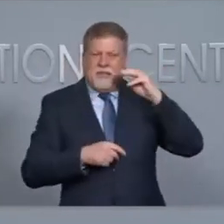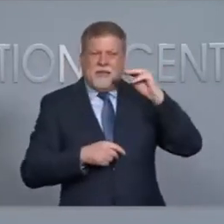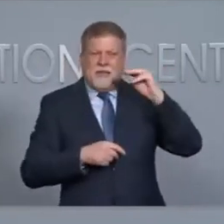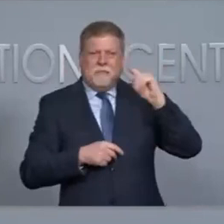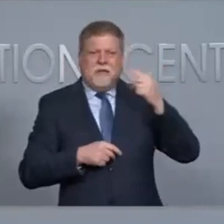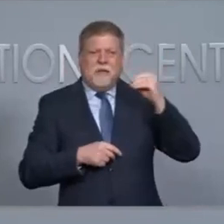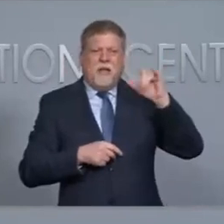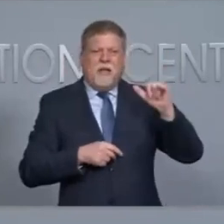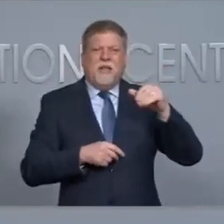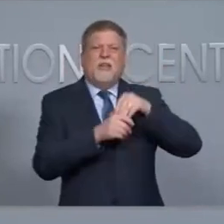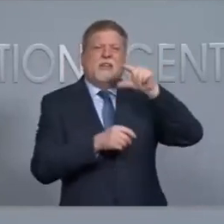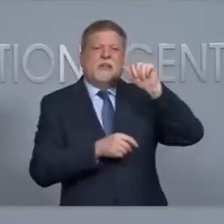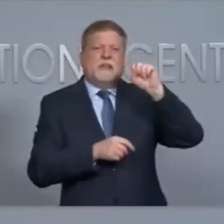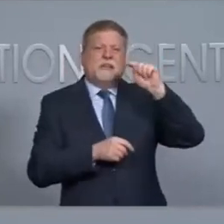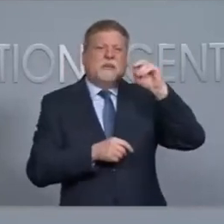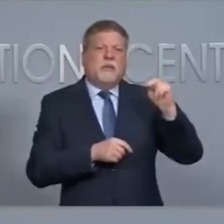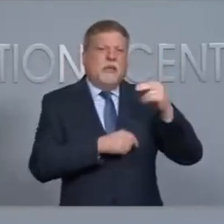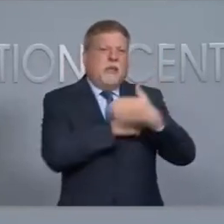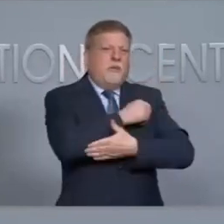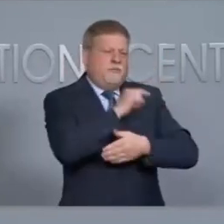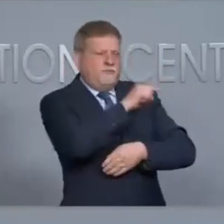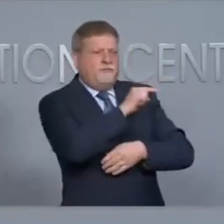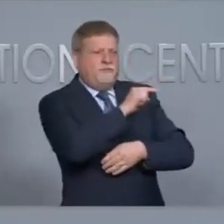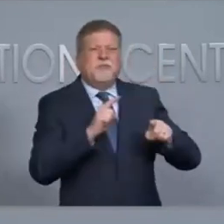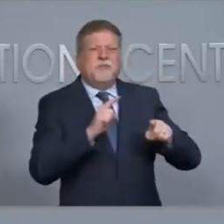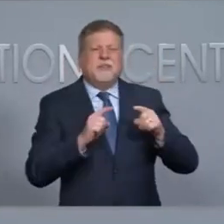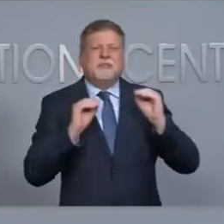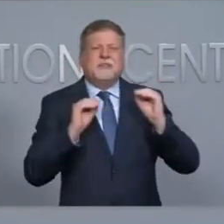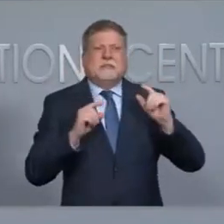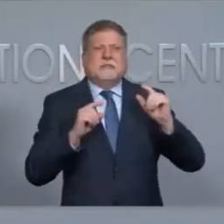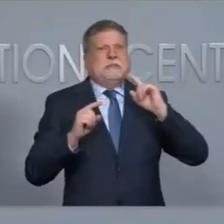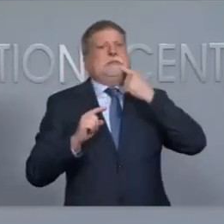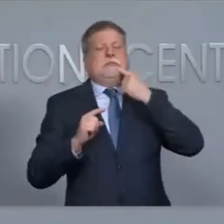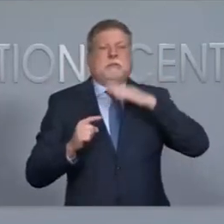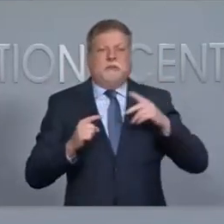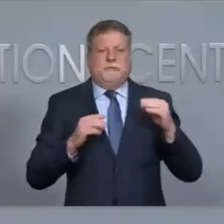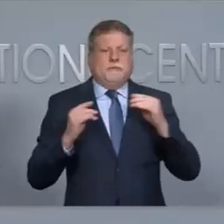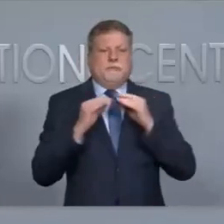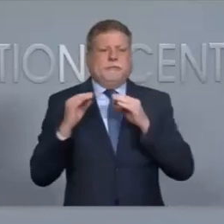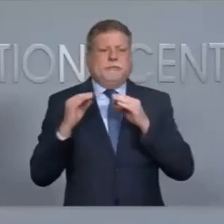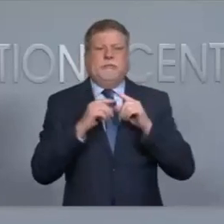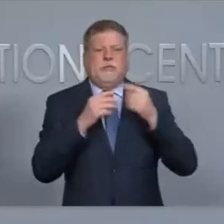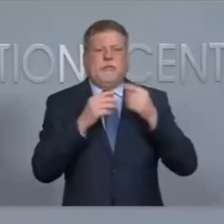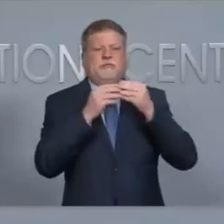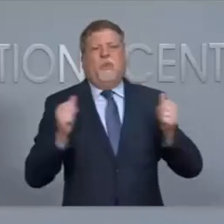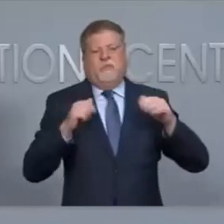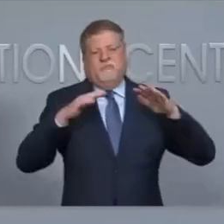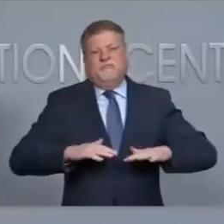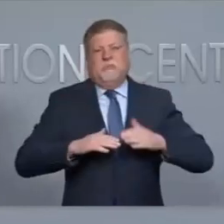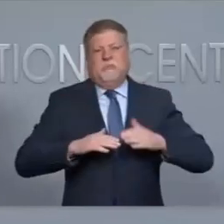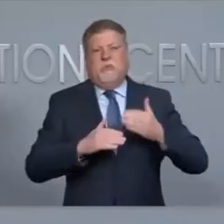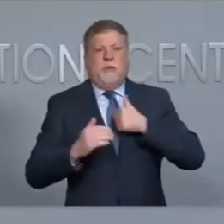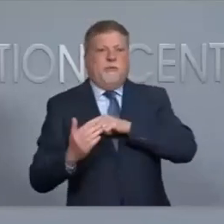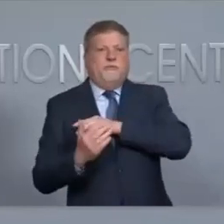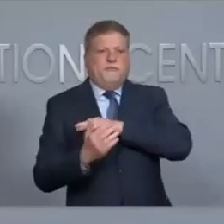Mount Holly. I know it was in Gaston County, but nothing significant. They were able to mitigate the situation before